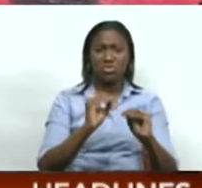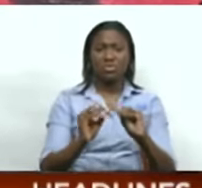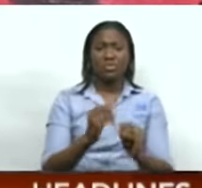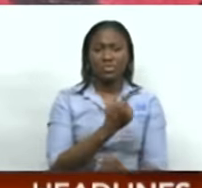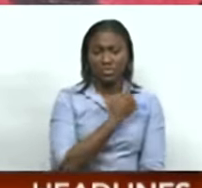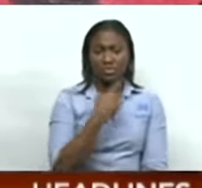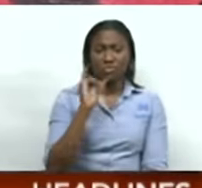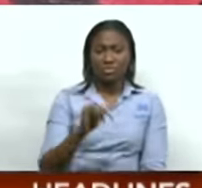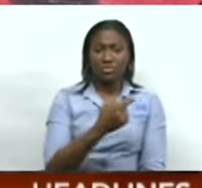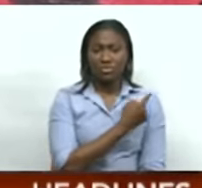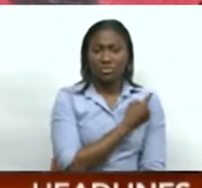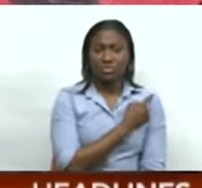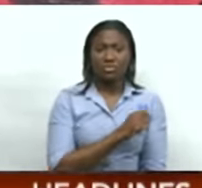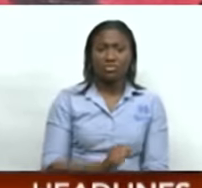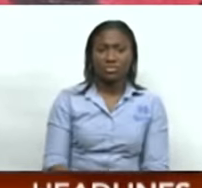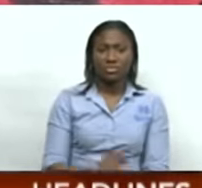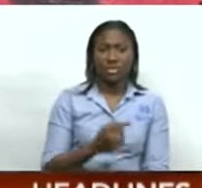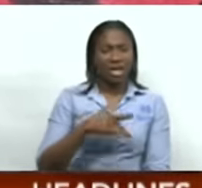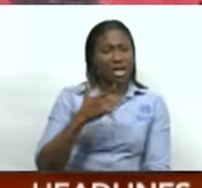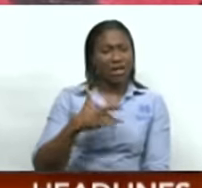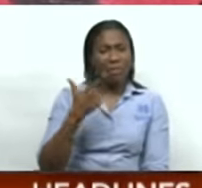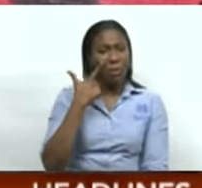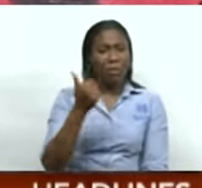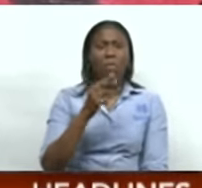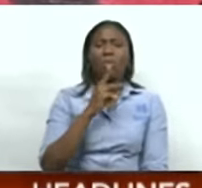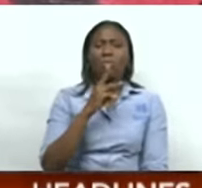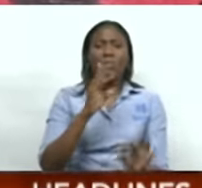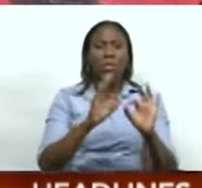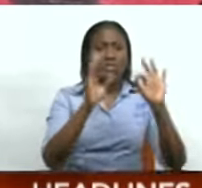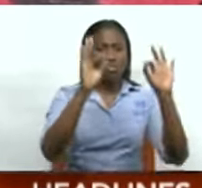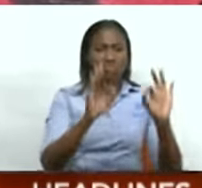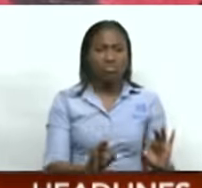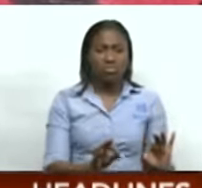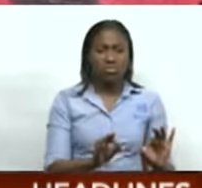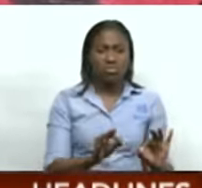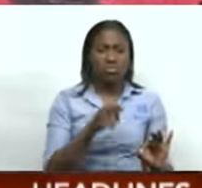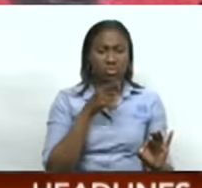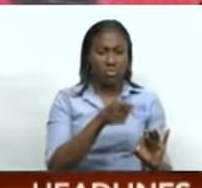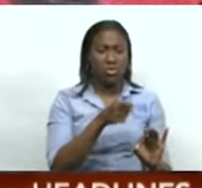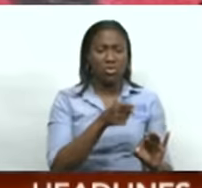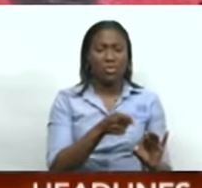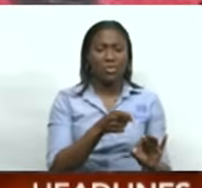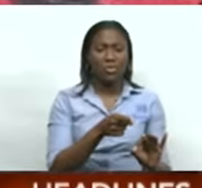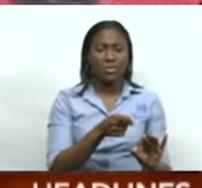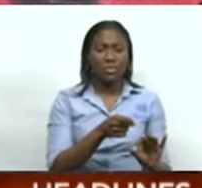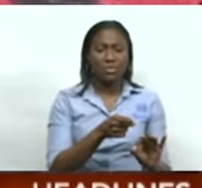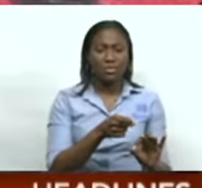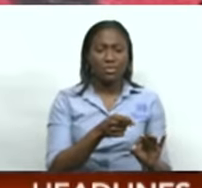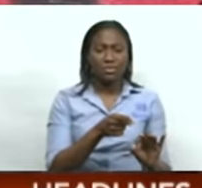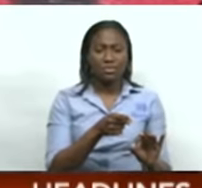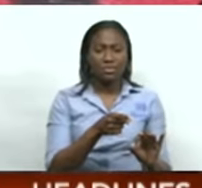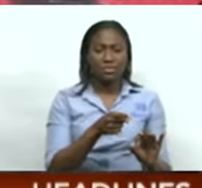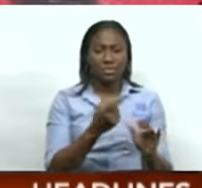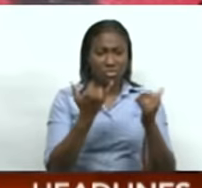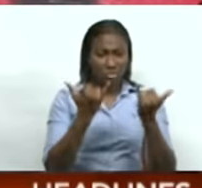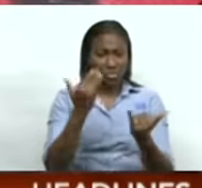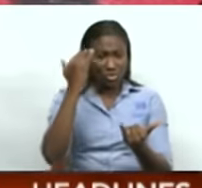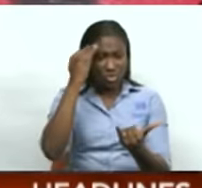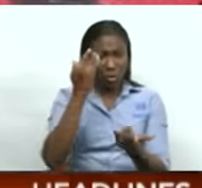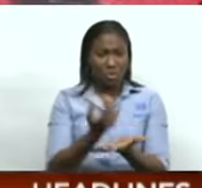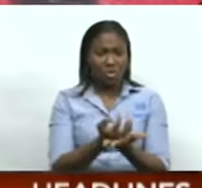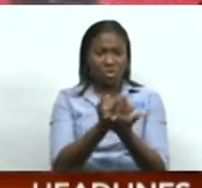I find it very insensitive for the Salka, in the middle of the Diwali